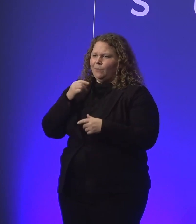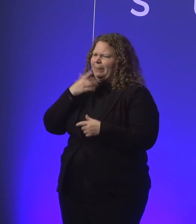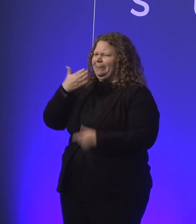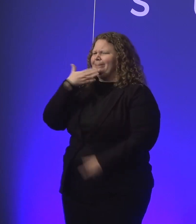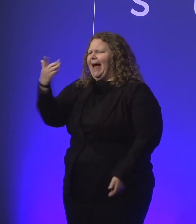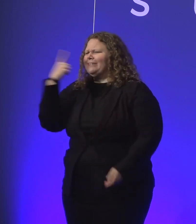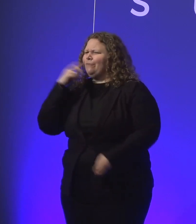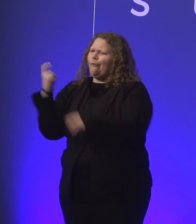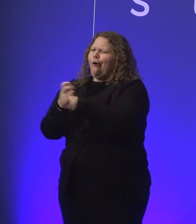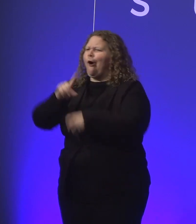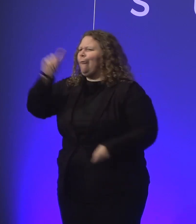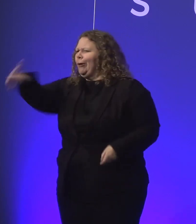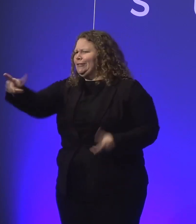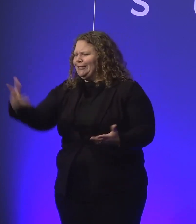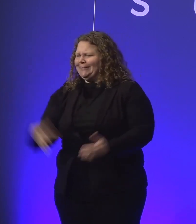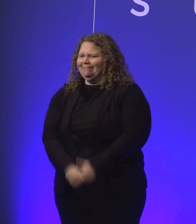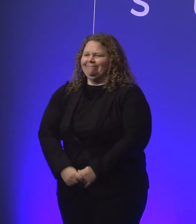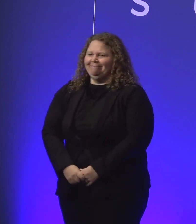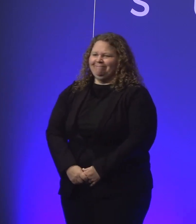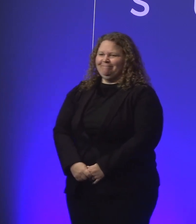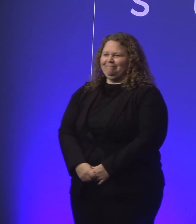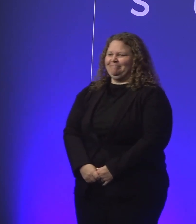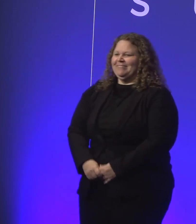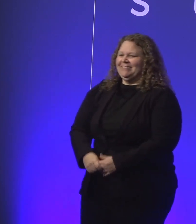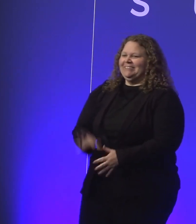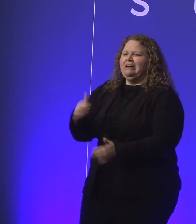you know, give me a cuddle first.